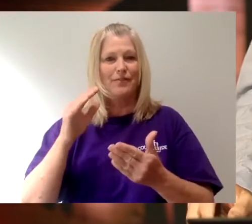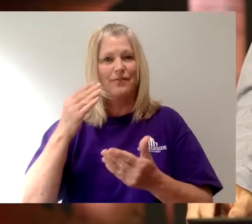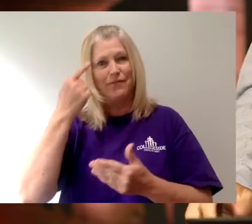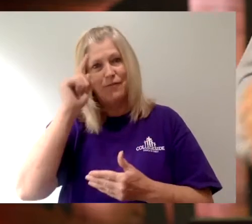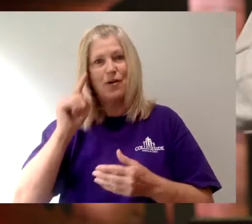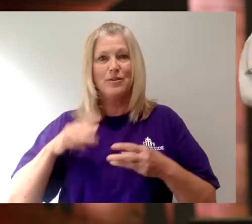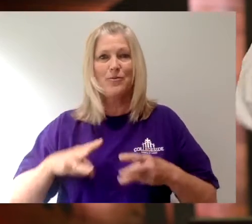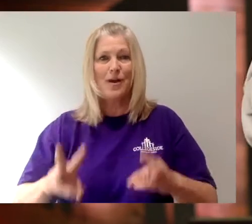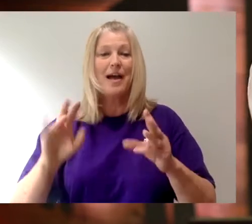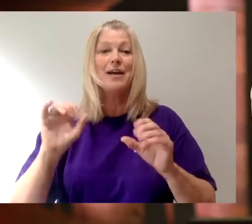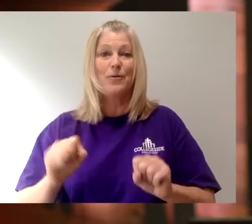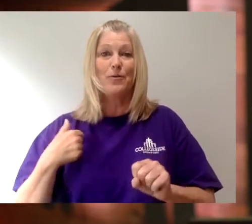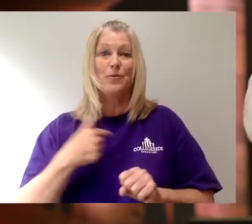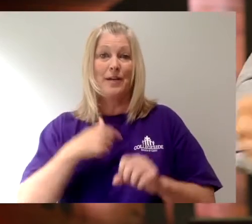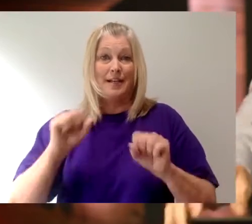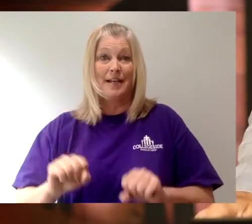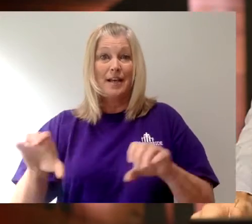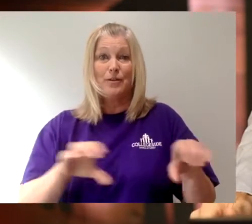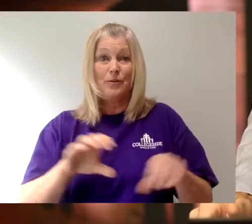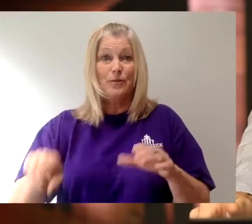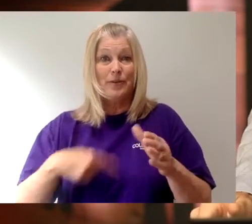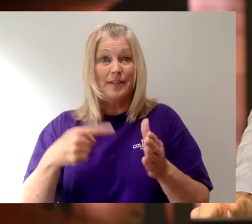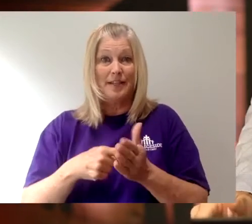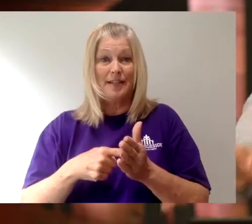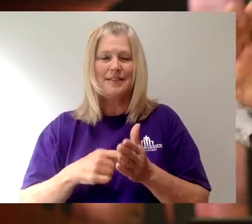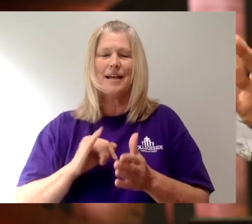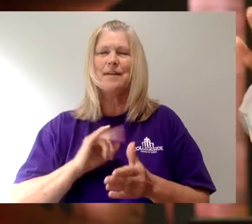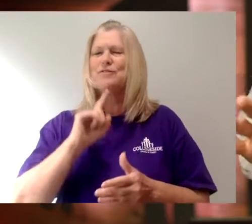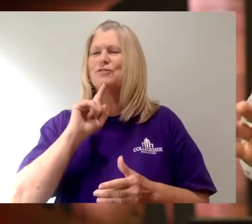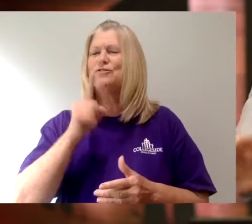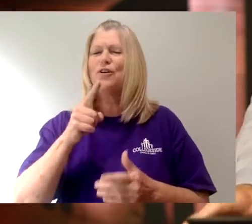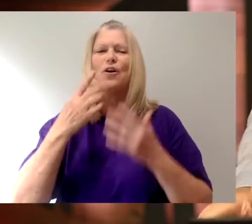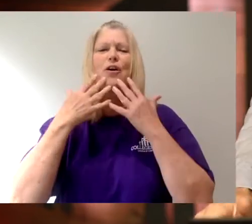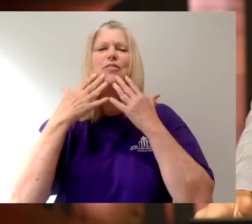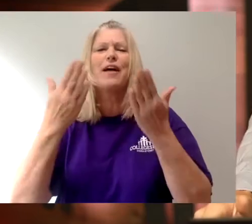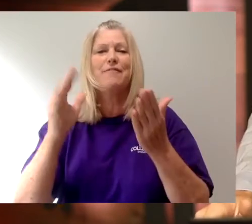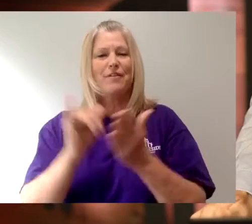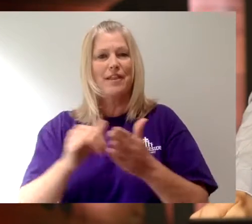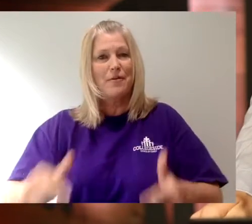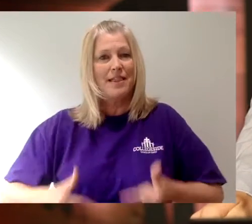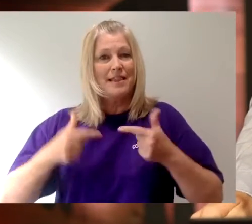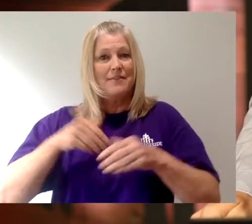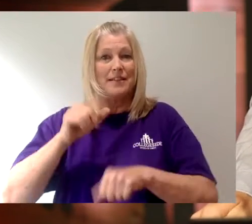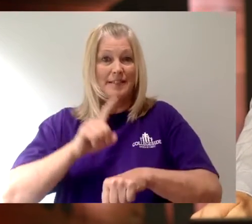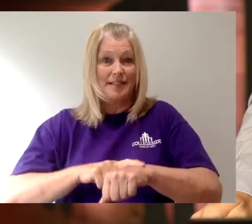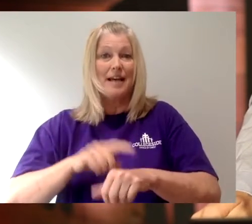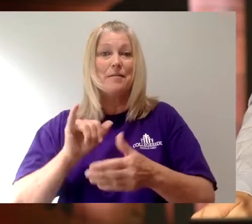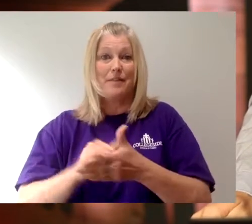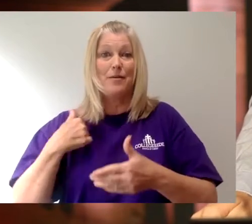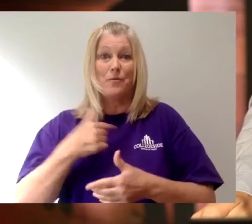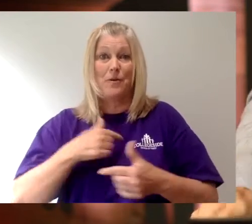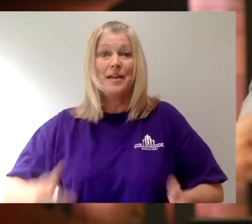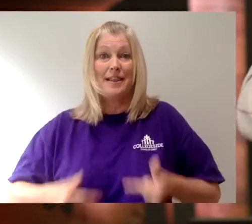the way that we can do this. I'm so thankful that we live in the time that we live